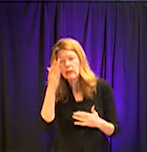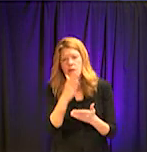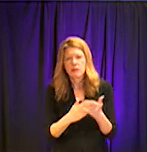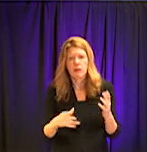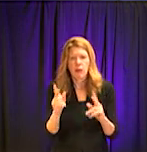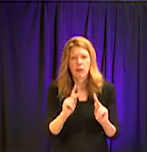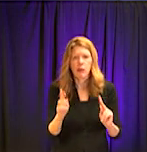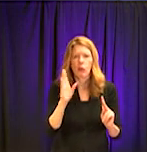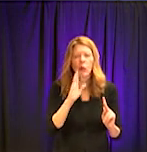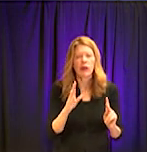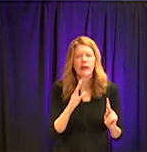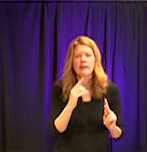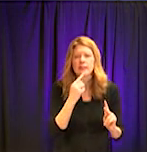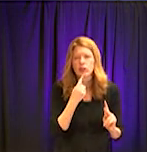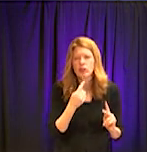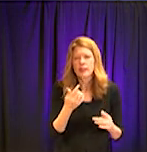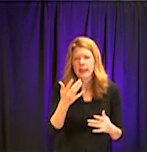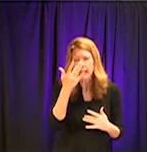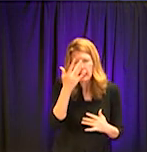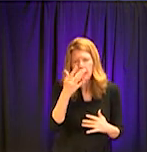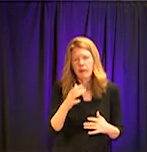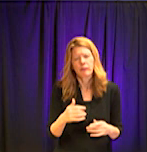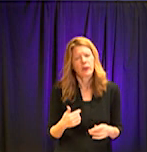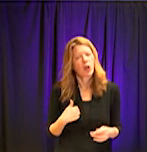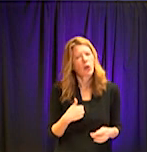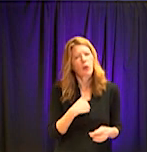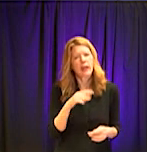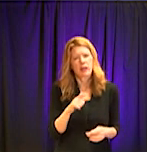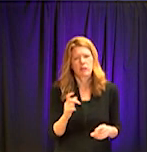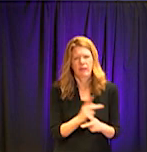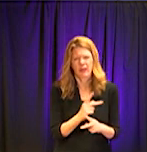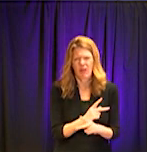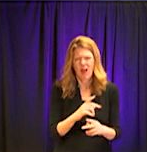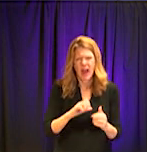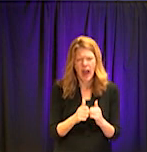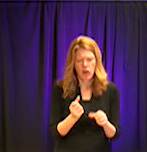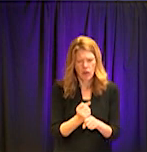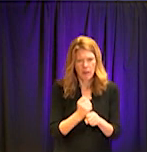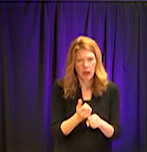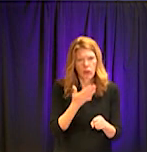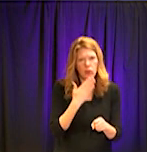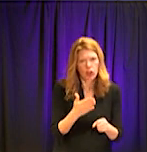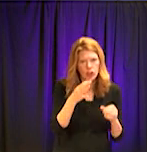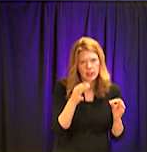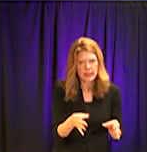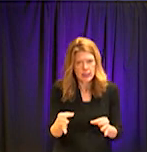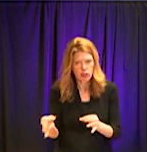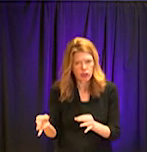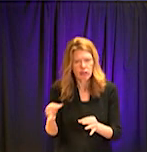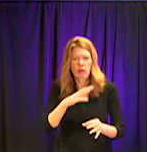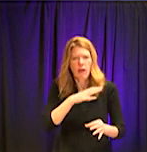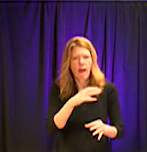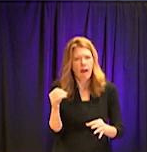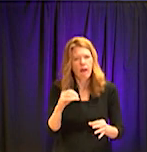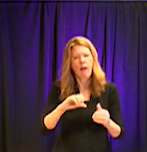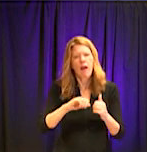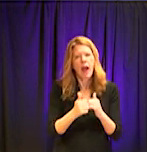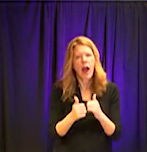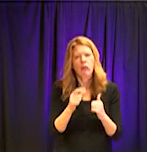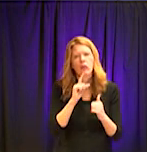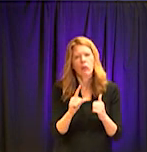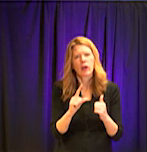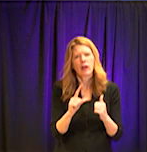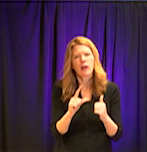We need to know how to conduct ourselves, how to make the kinds of decisions we need to make in order to be defensive